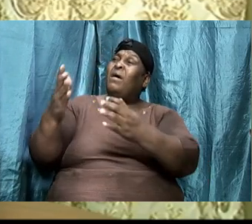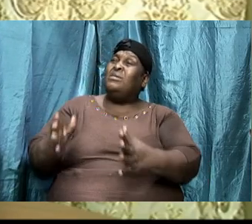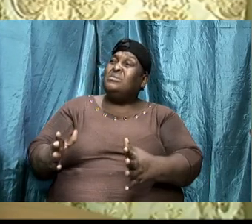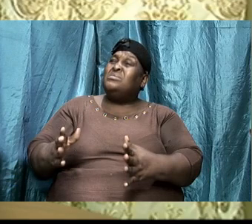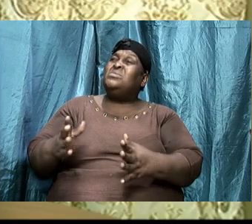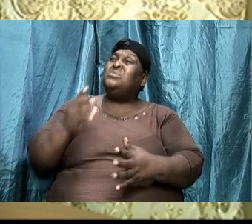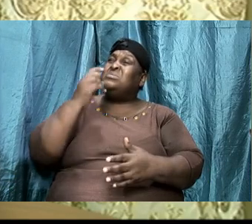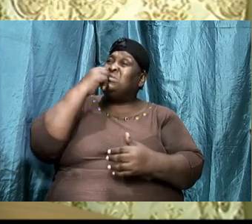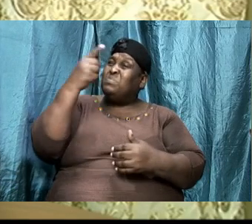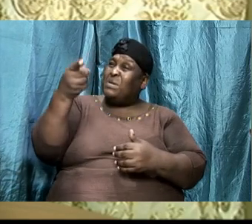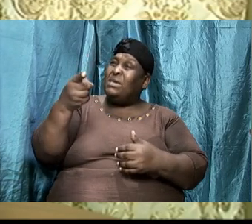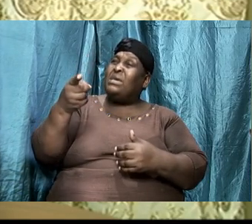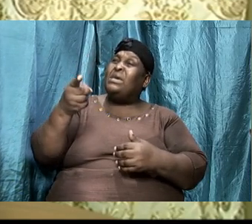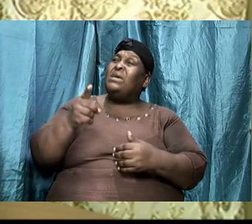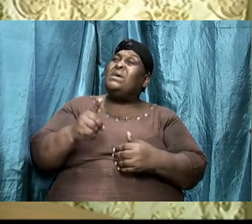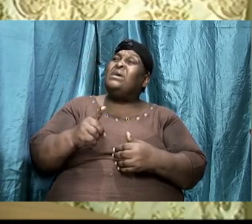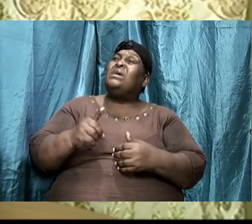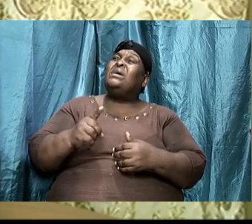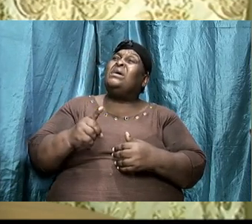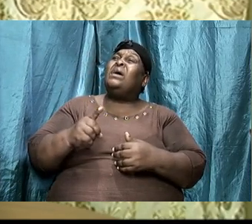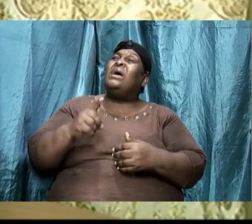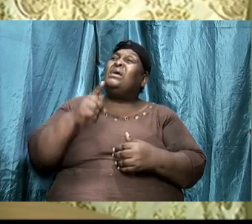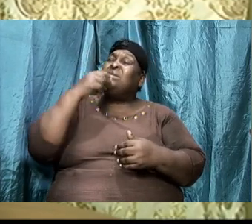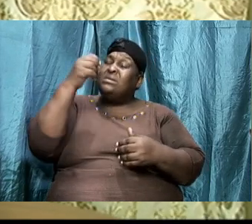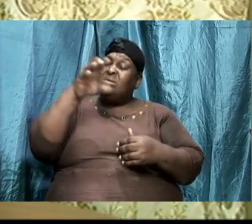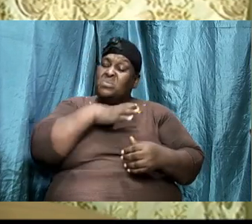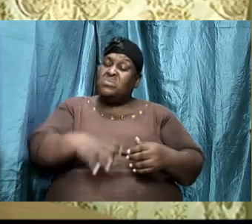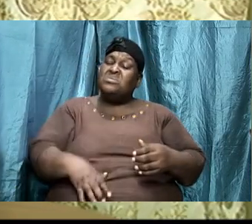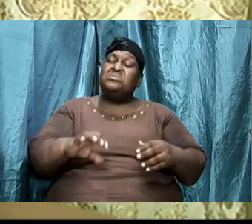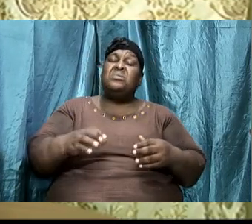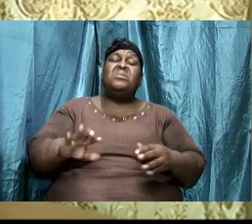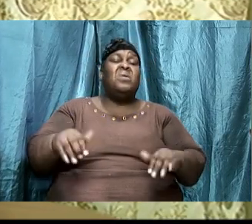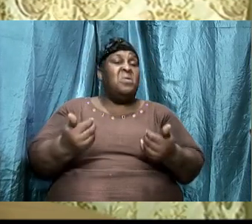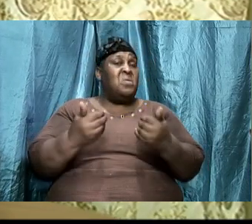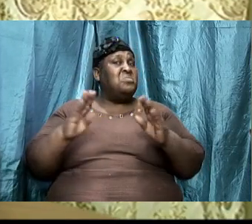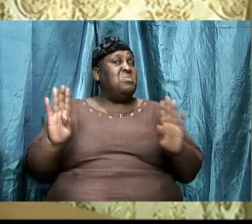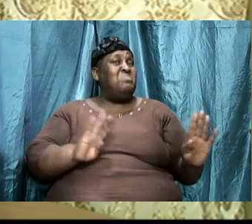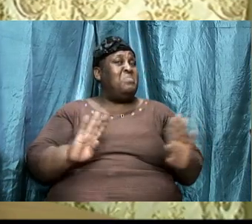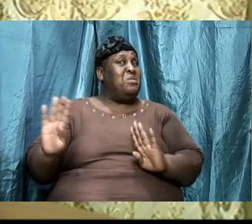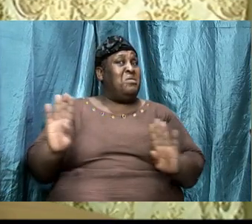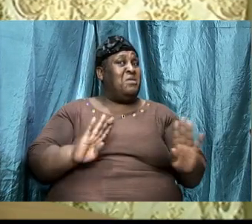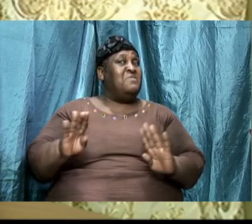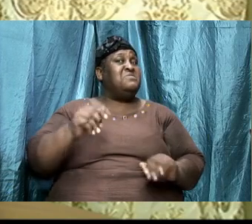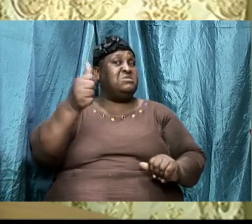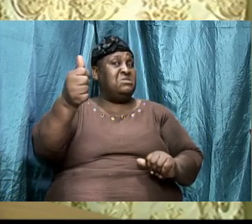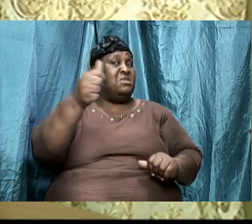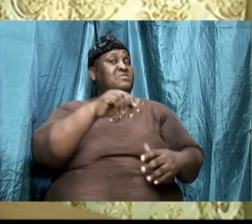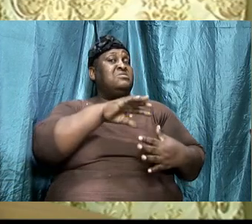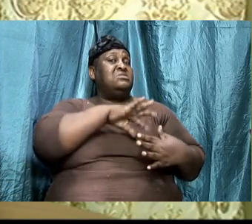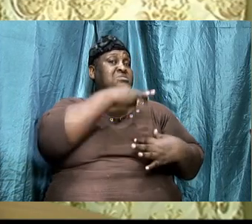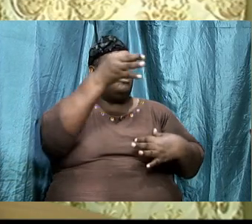Christians how to behave themselves in spiritual warfare